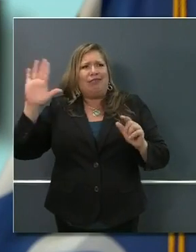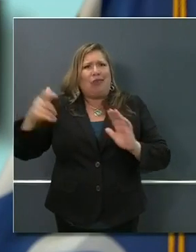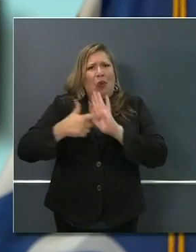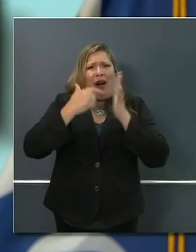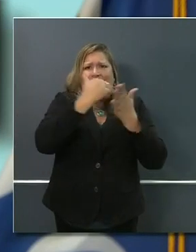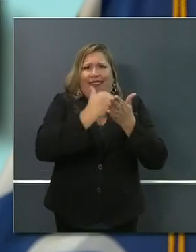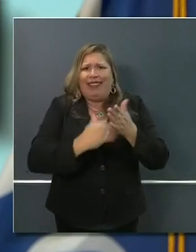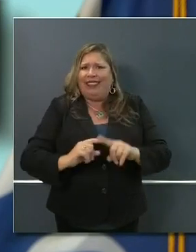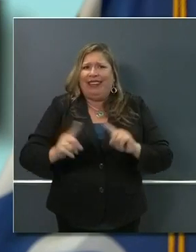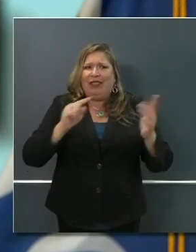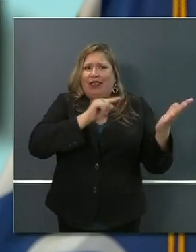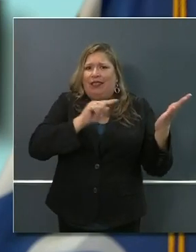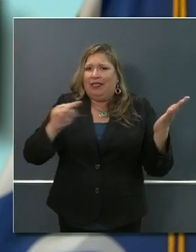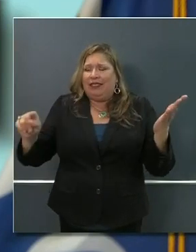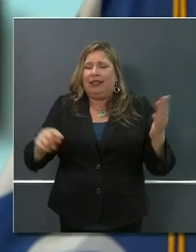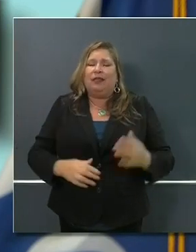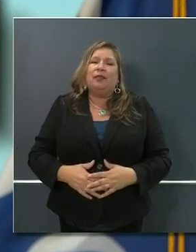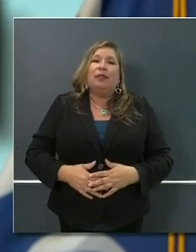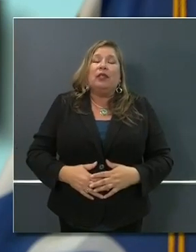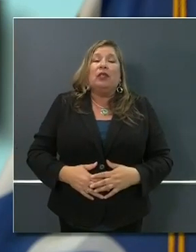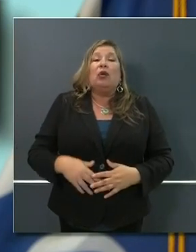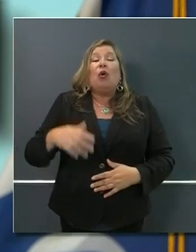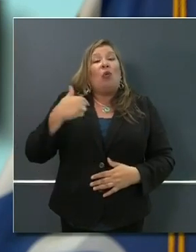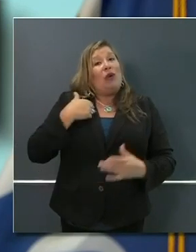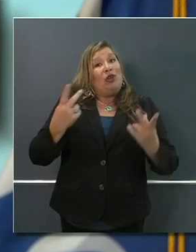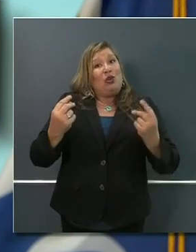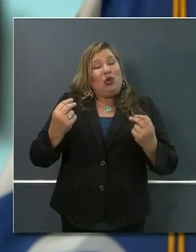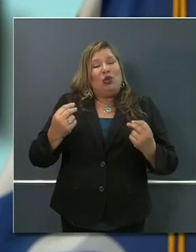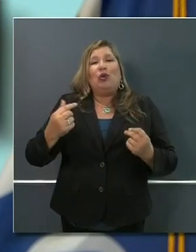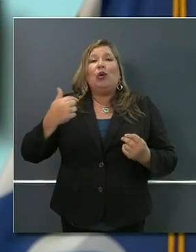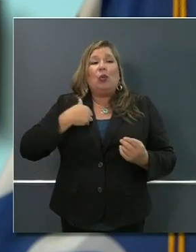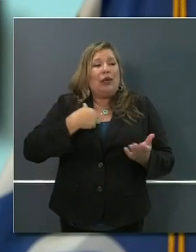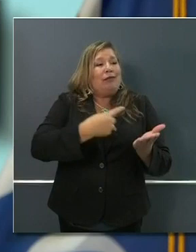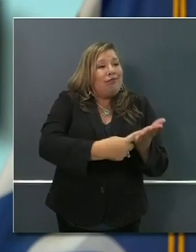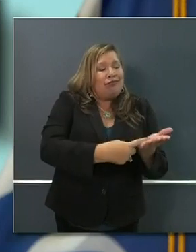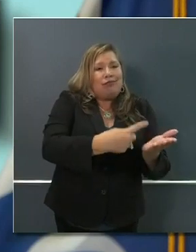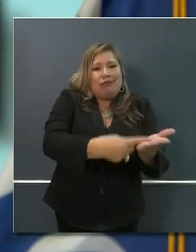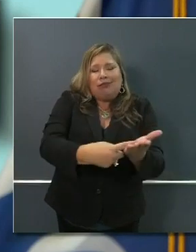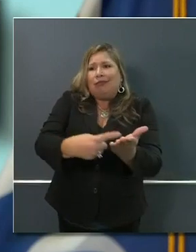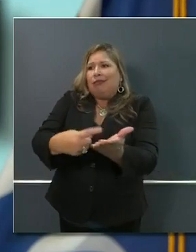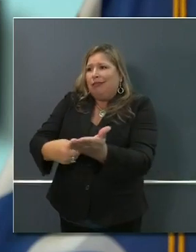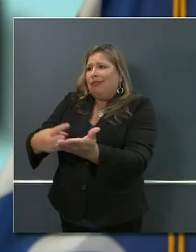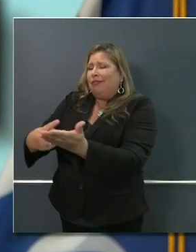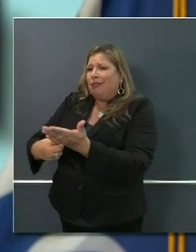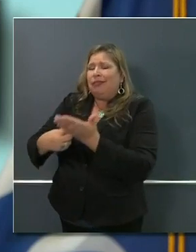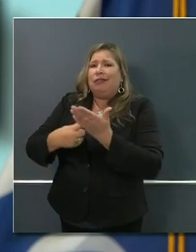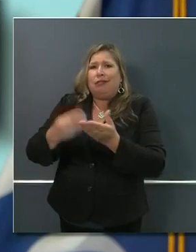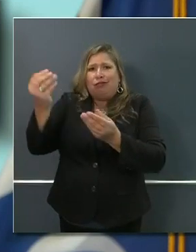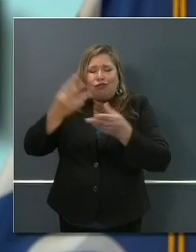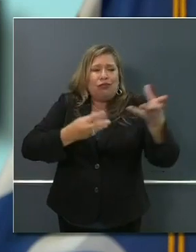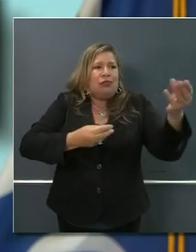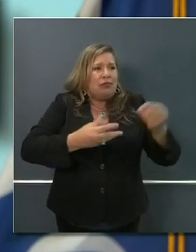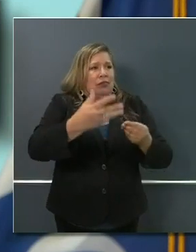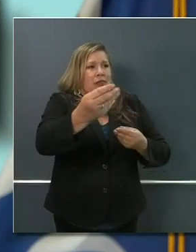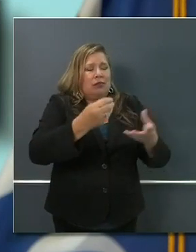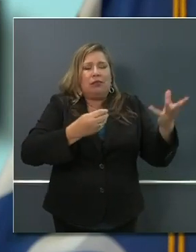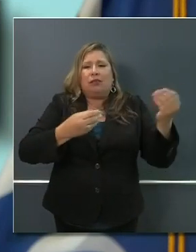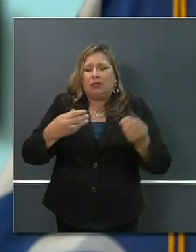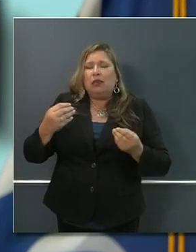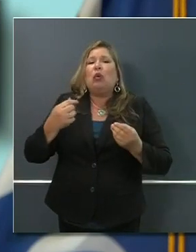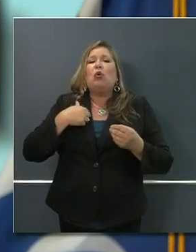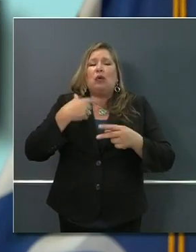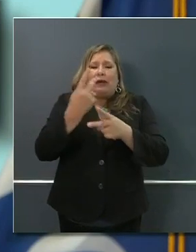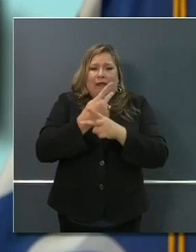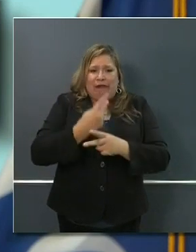subsets. We're getting their feedback. I'm doing those calls consistently. We're trying to bring you into those conversations to be as